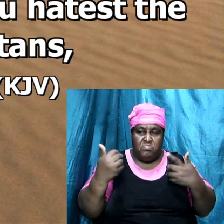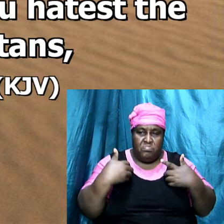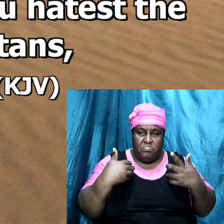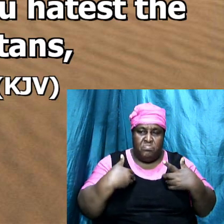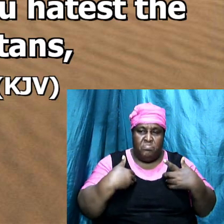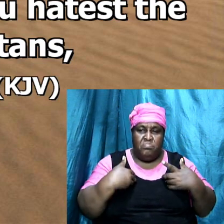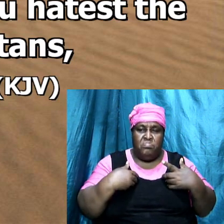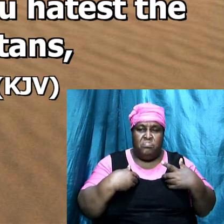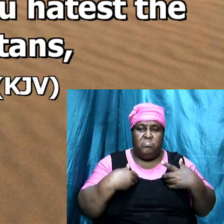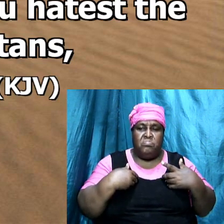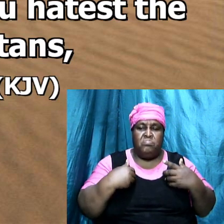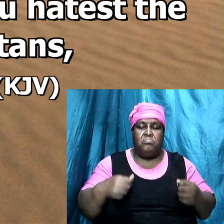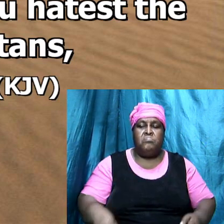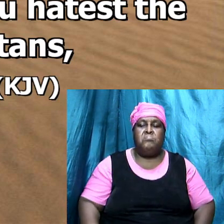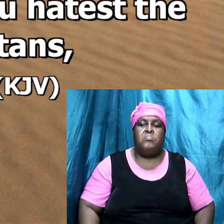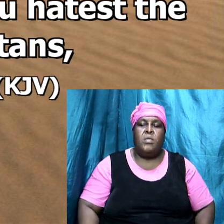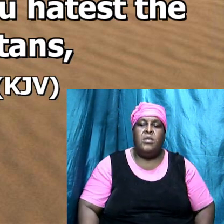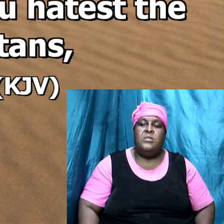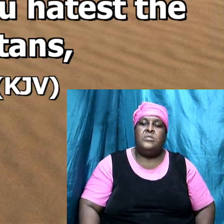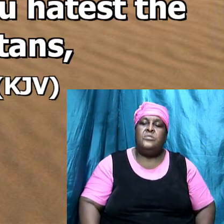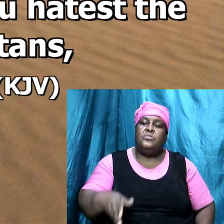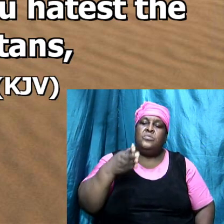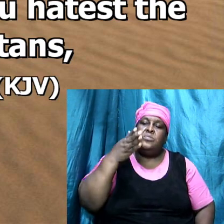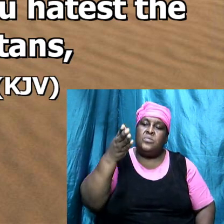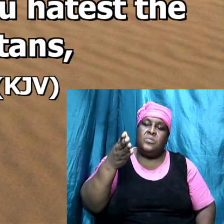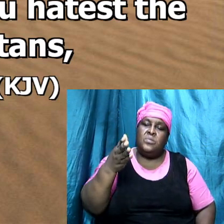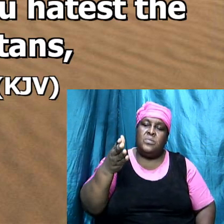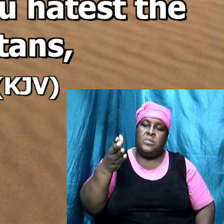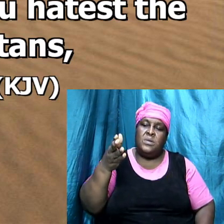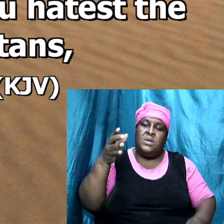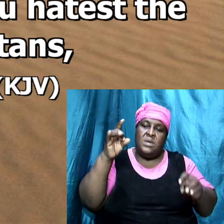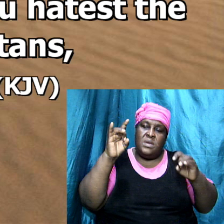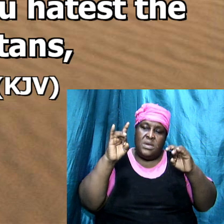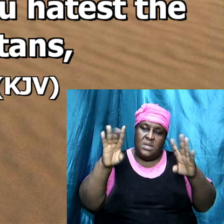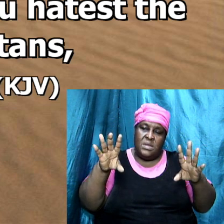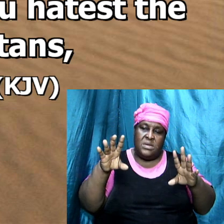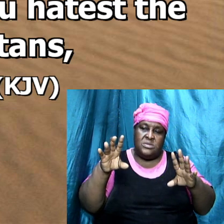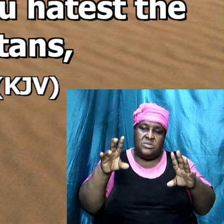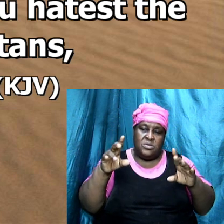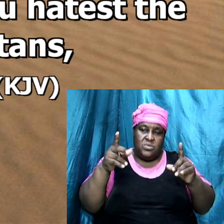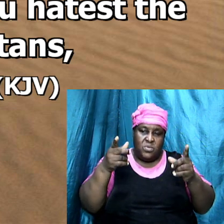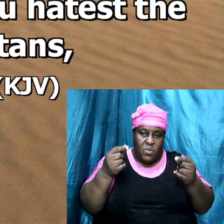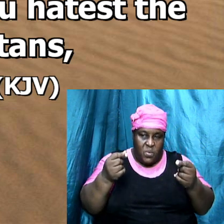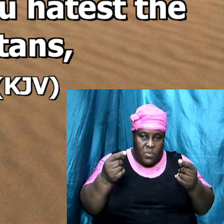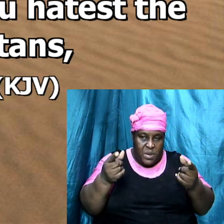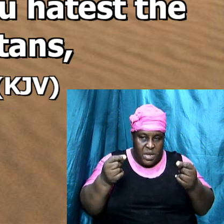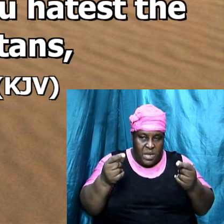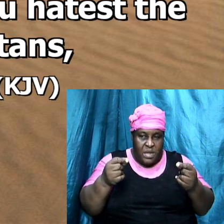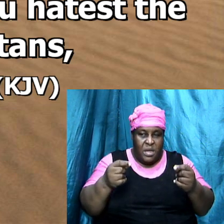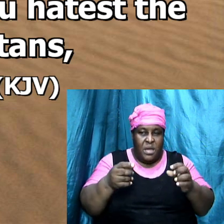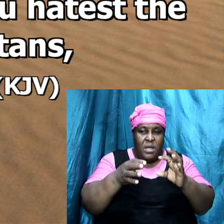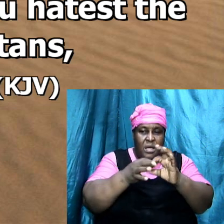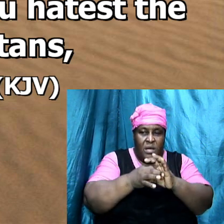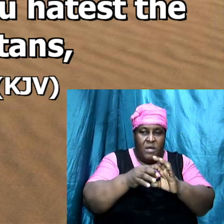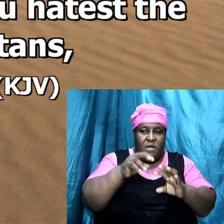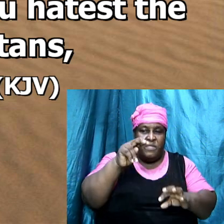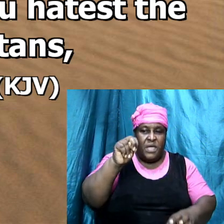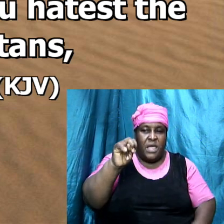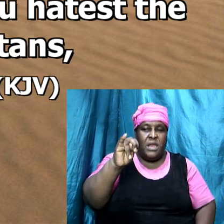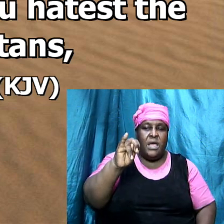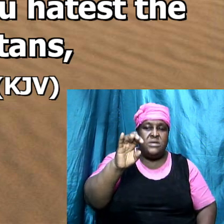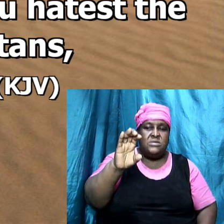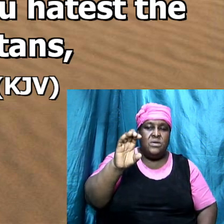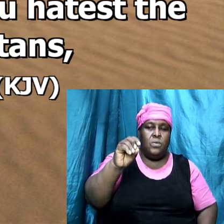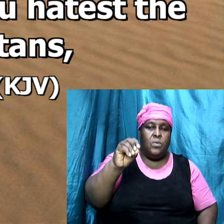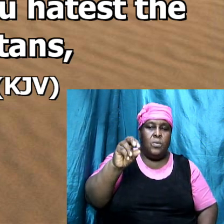but this thou has, that thou hatest the deeds of the Nicolation, which I also ate, so this was